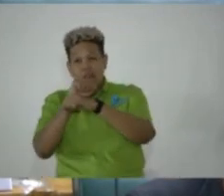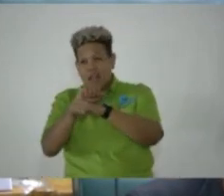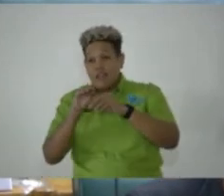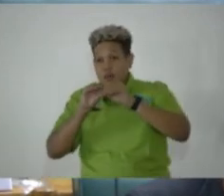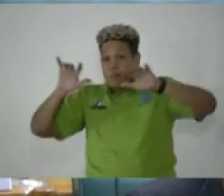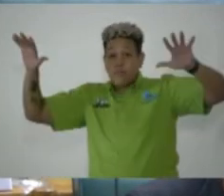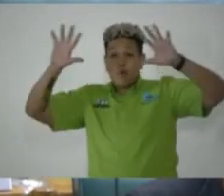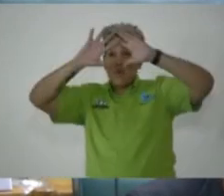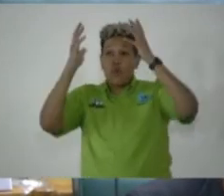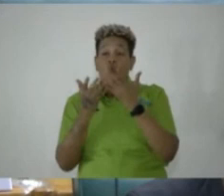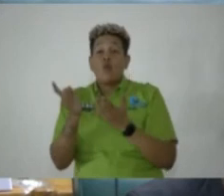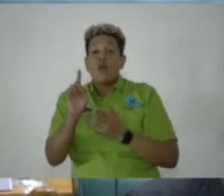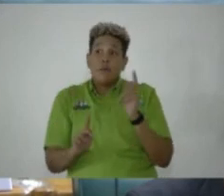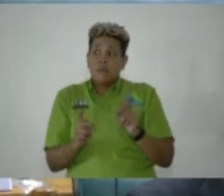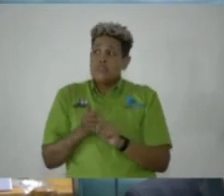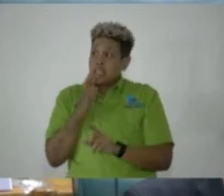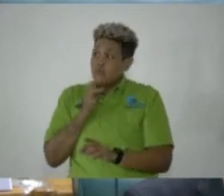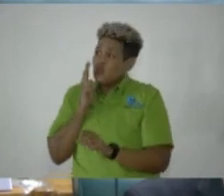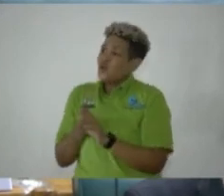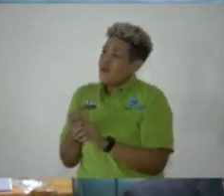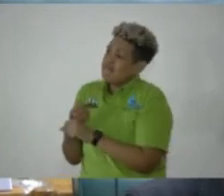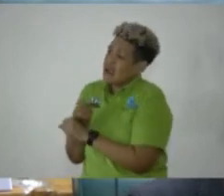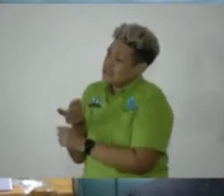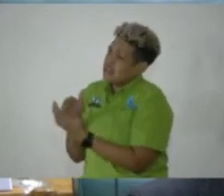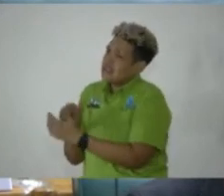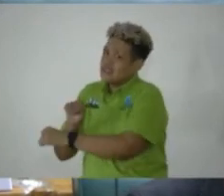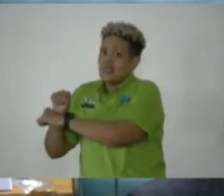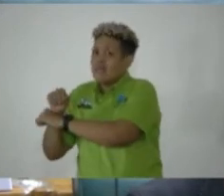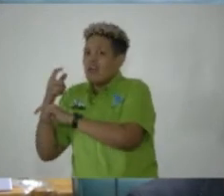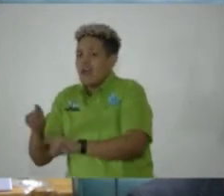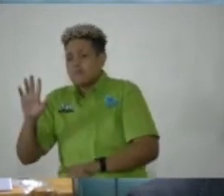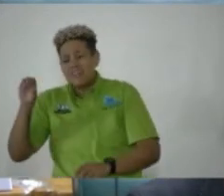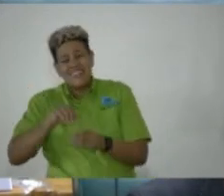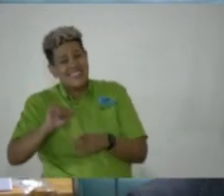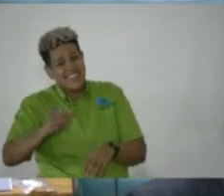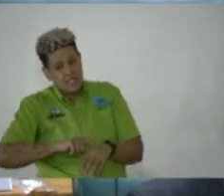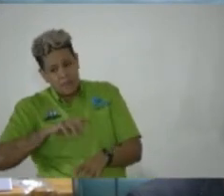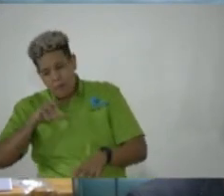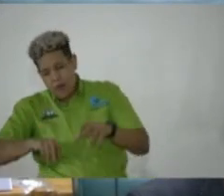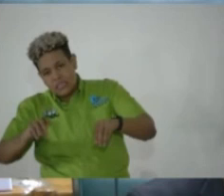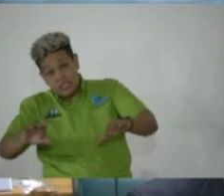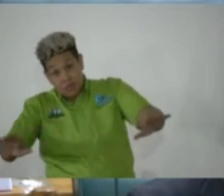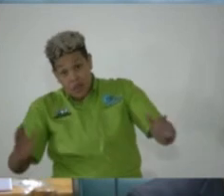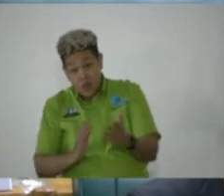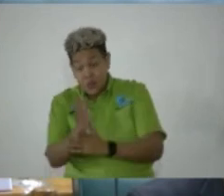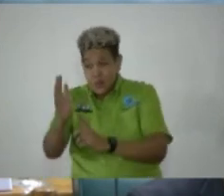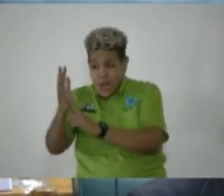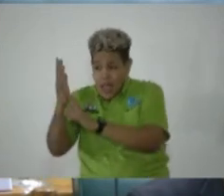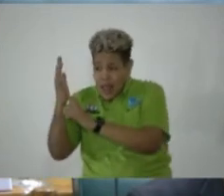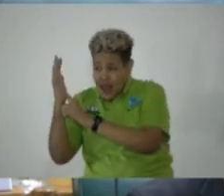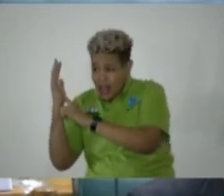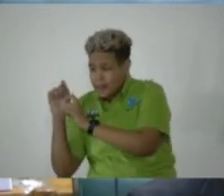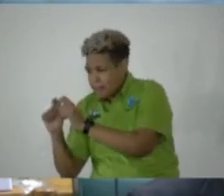where persons who join in that cause, in that fight, can participate by lighting candles to